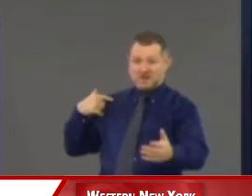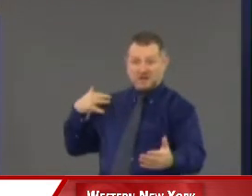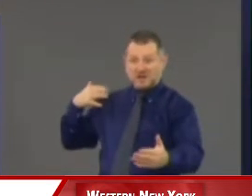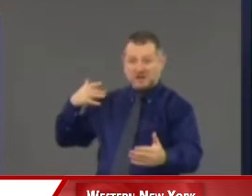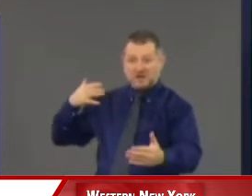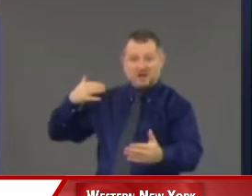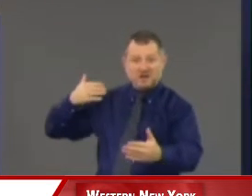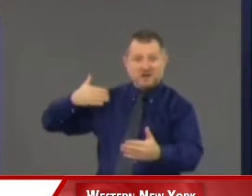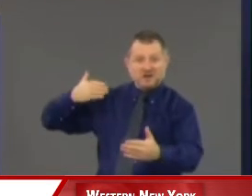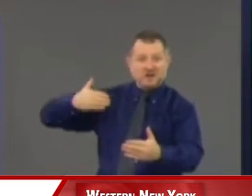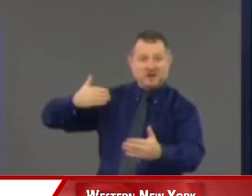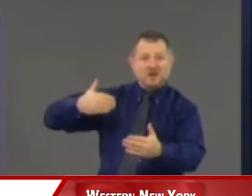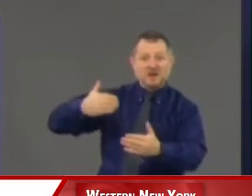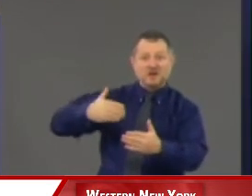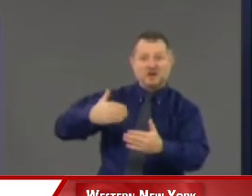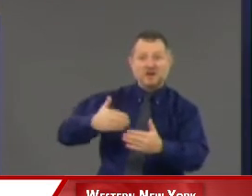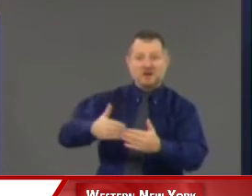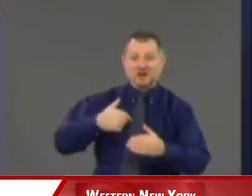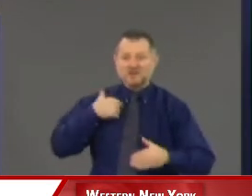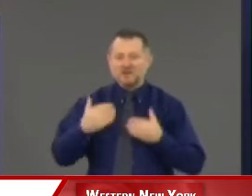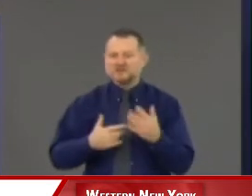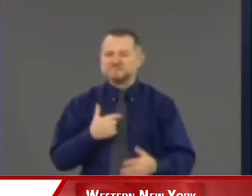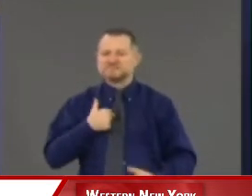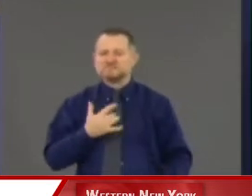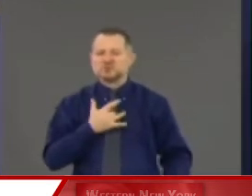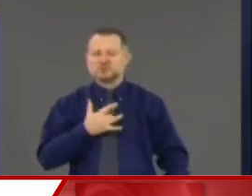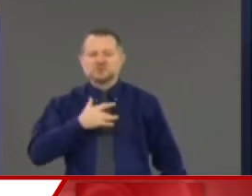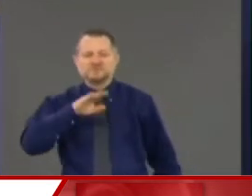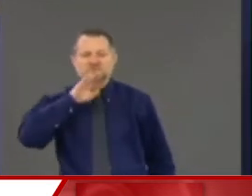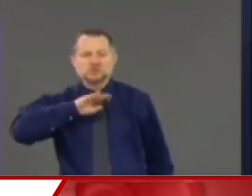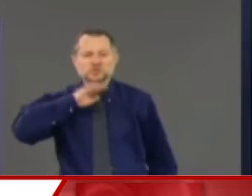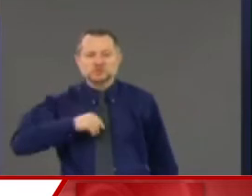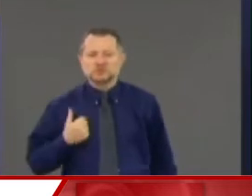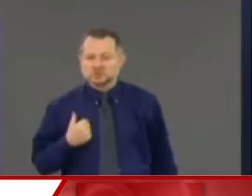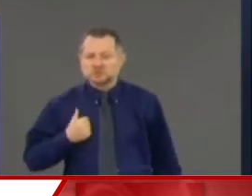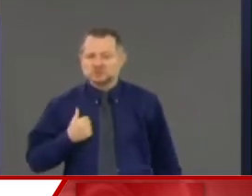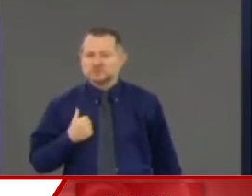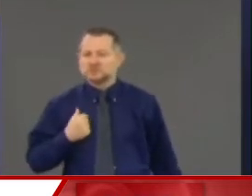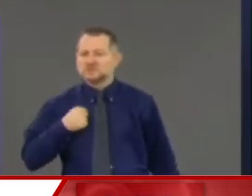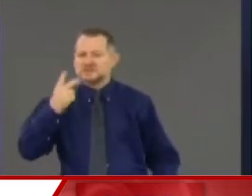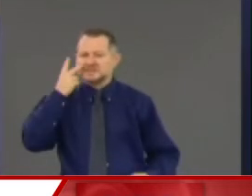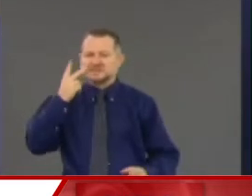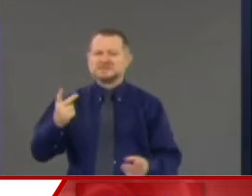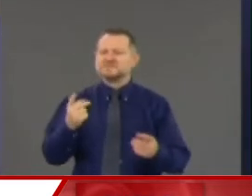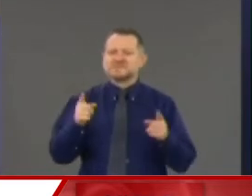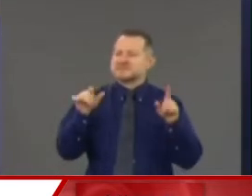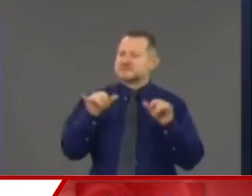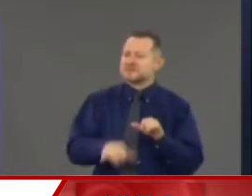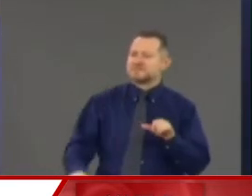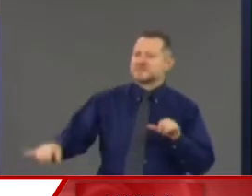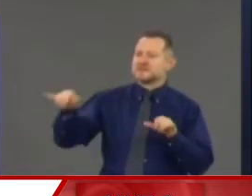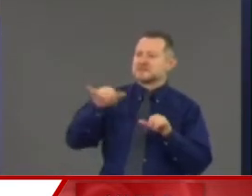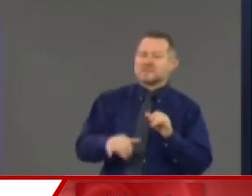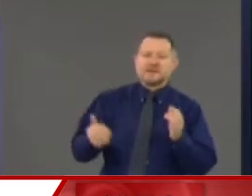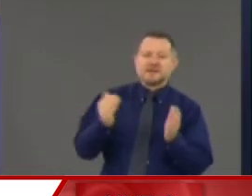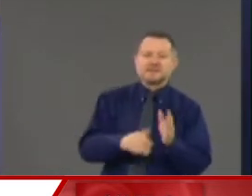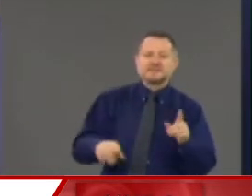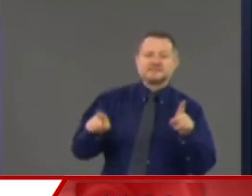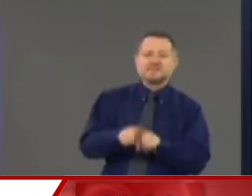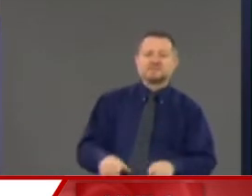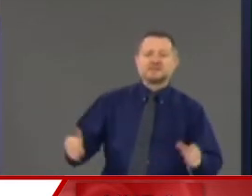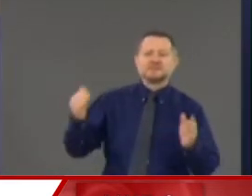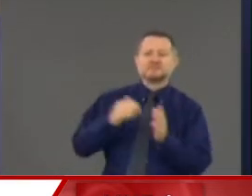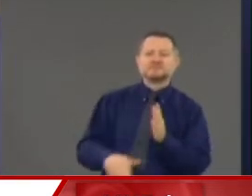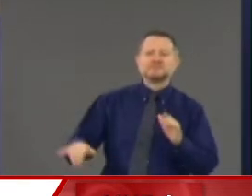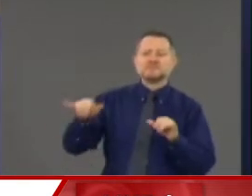I am frustrated perpetually by how difficult it is to make